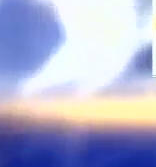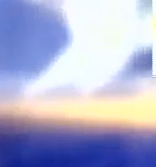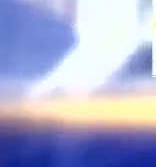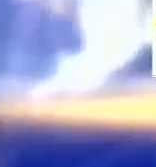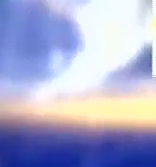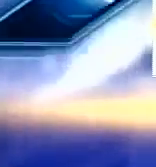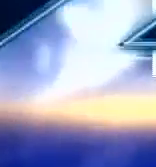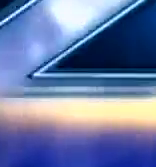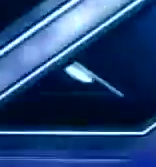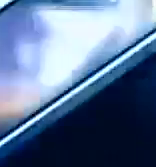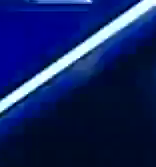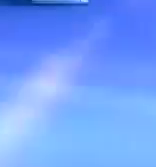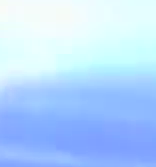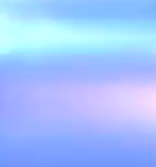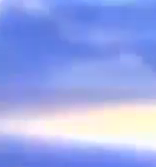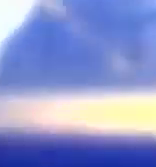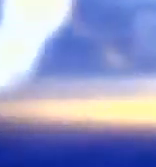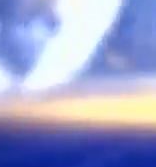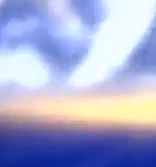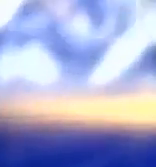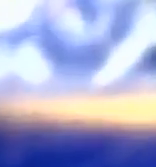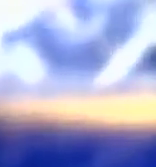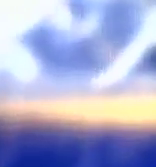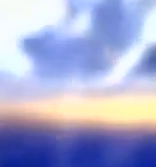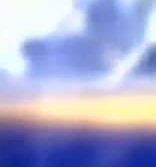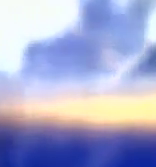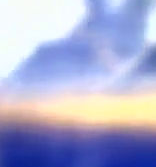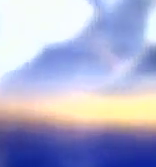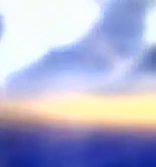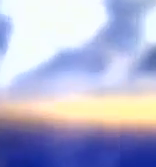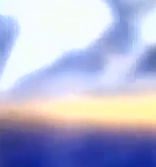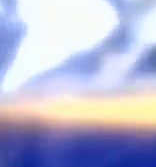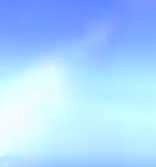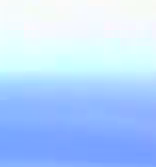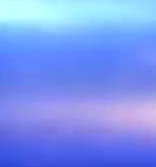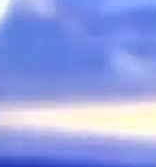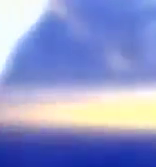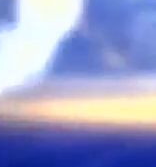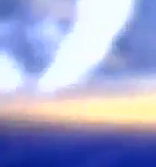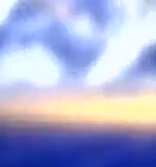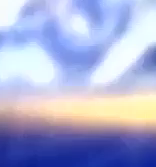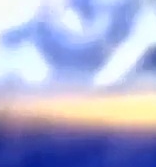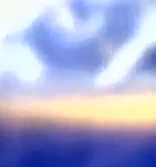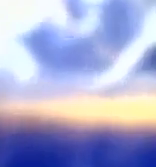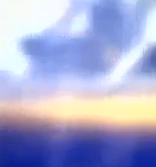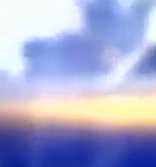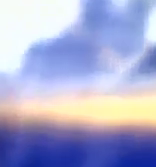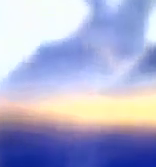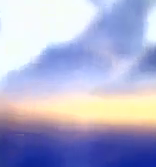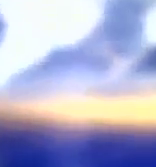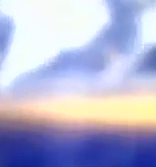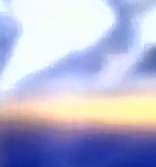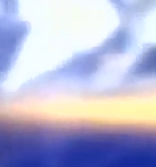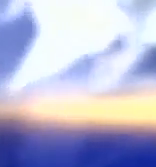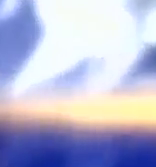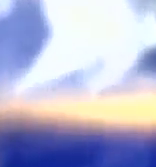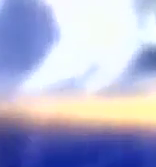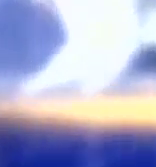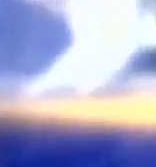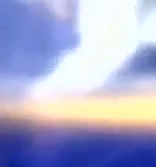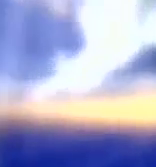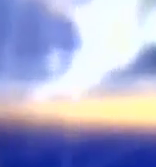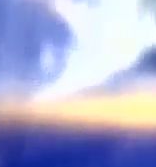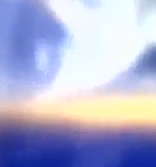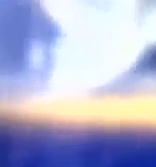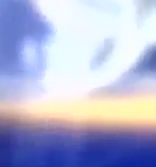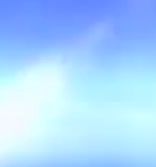% unemployment rate. From the international business beat, rating agency Standard & Poor's has classified Greek debt as a, quote,